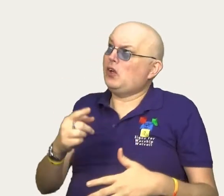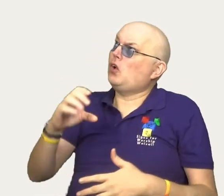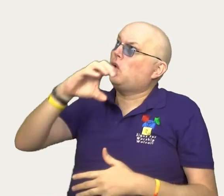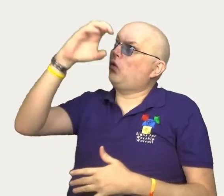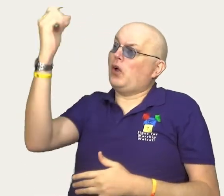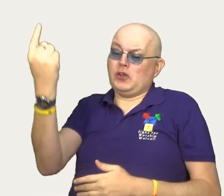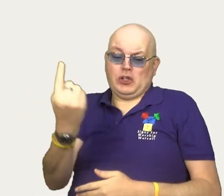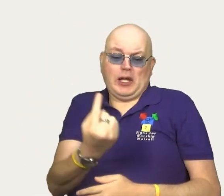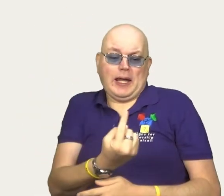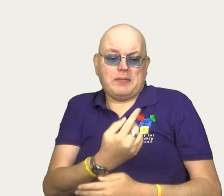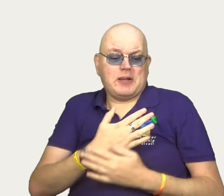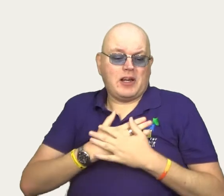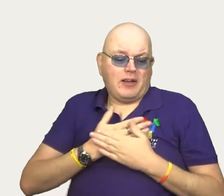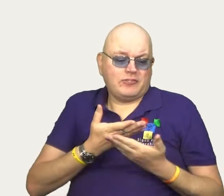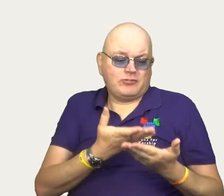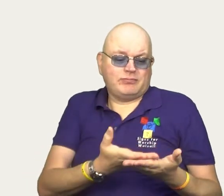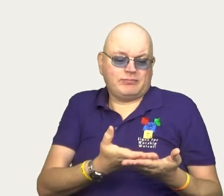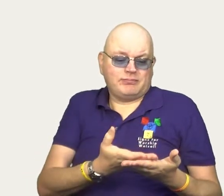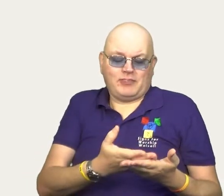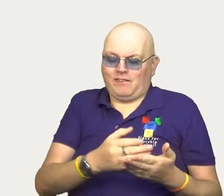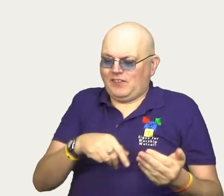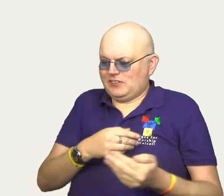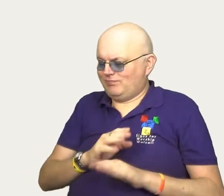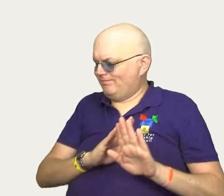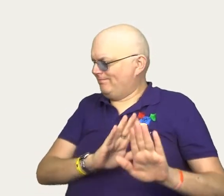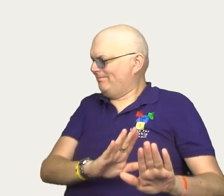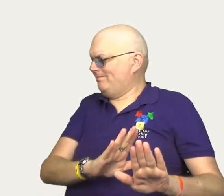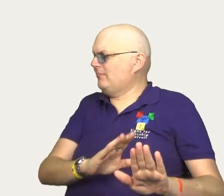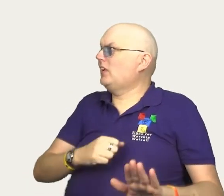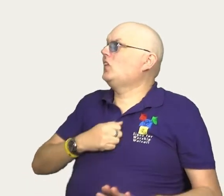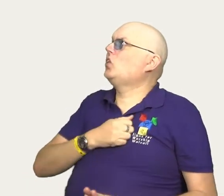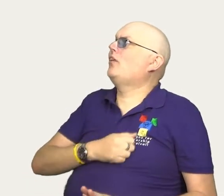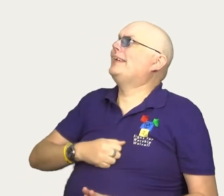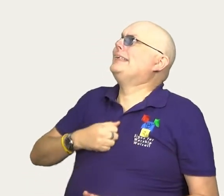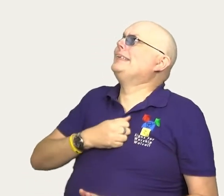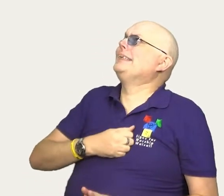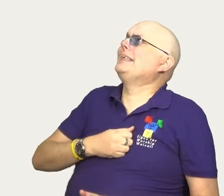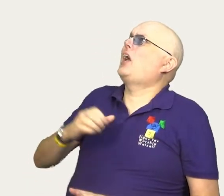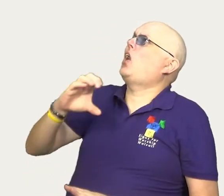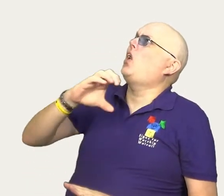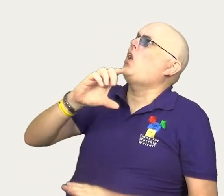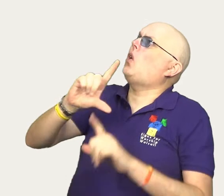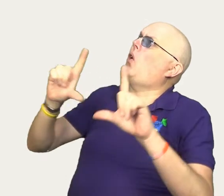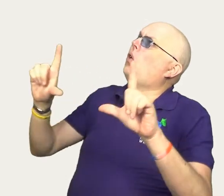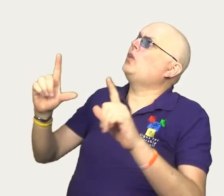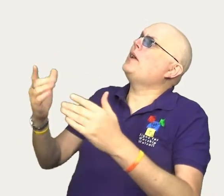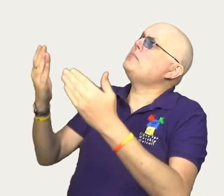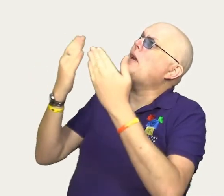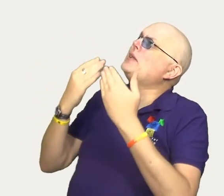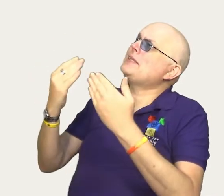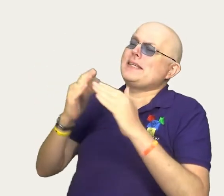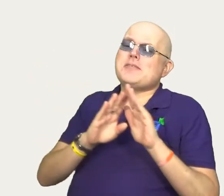love to a world of suffering, forgive our self-centeredness. Lord have mercy,